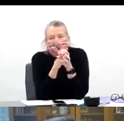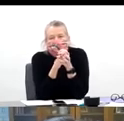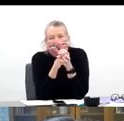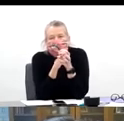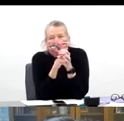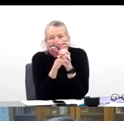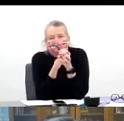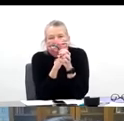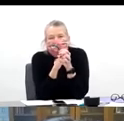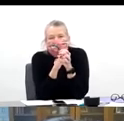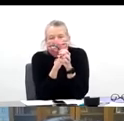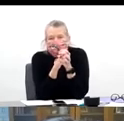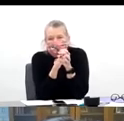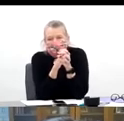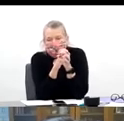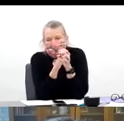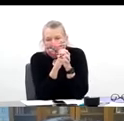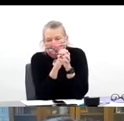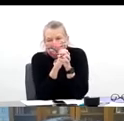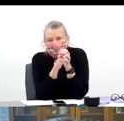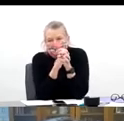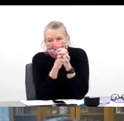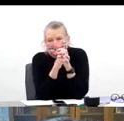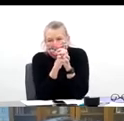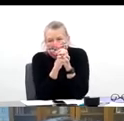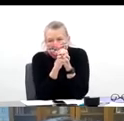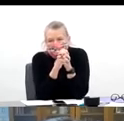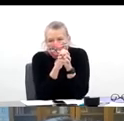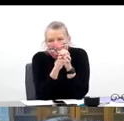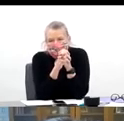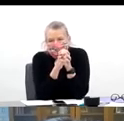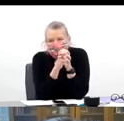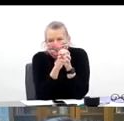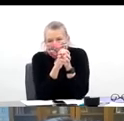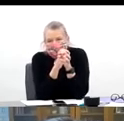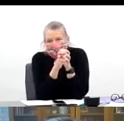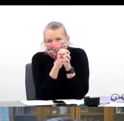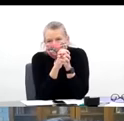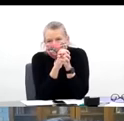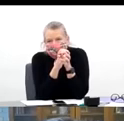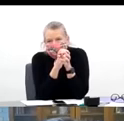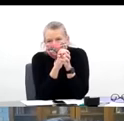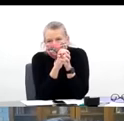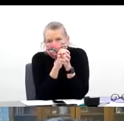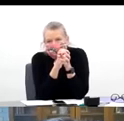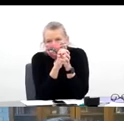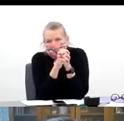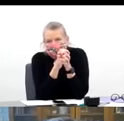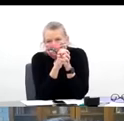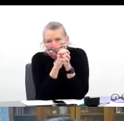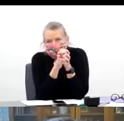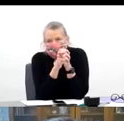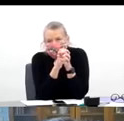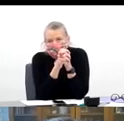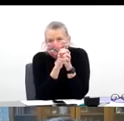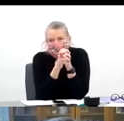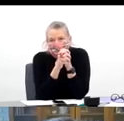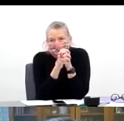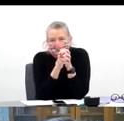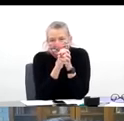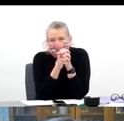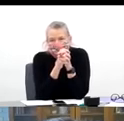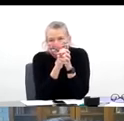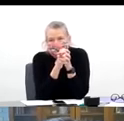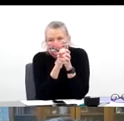what I tell folks and, and we have, uh, we have calls from local health departments daily, uh, about what can we do.